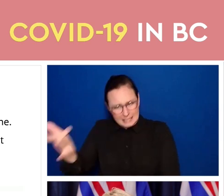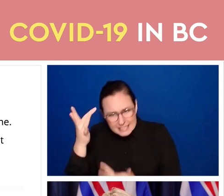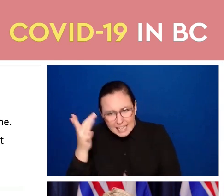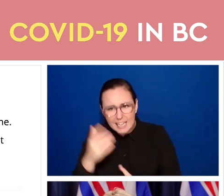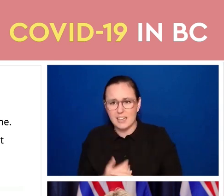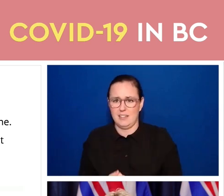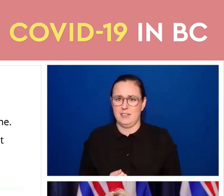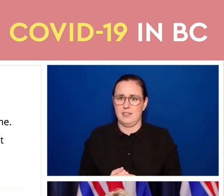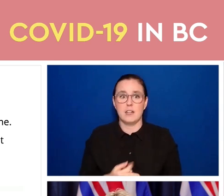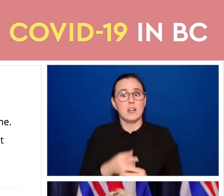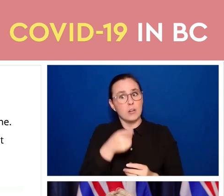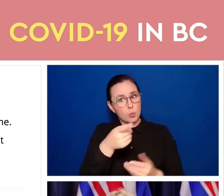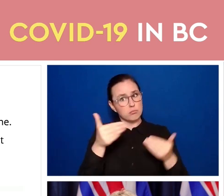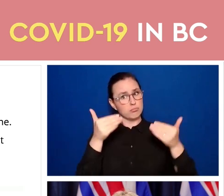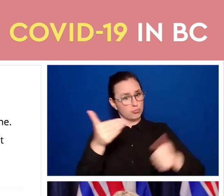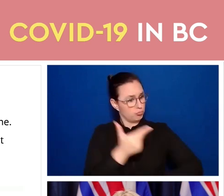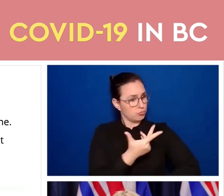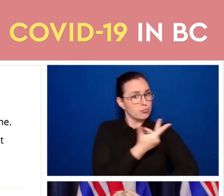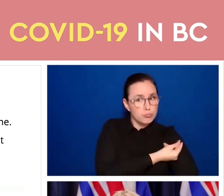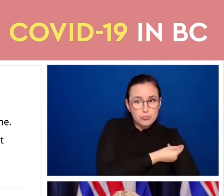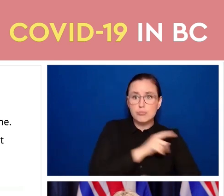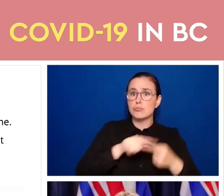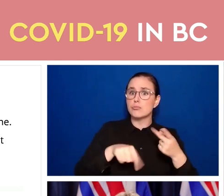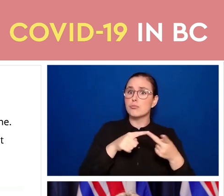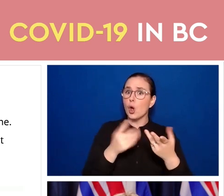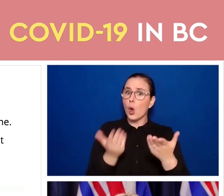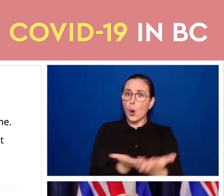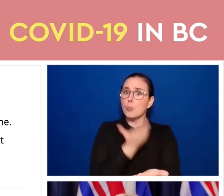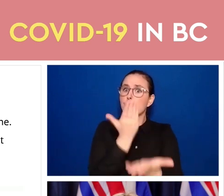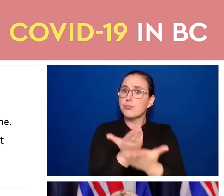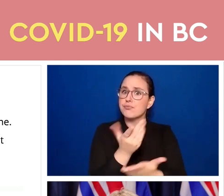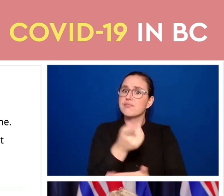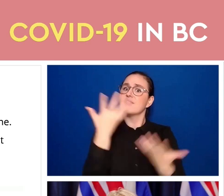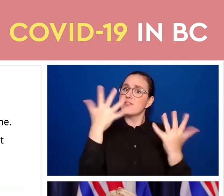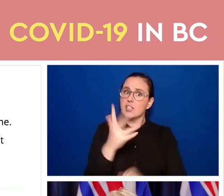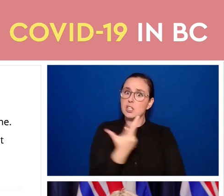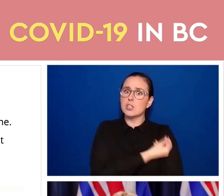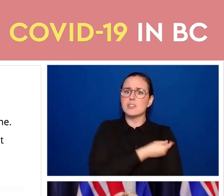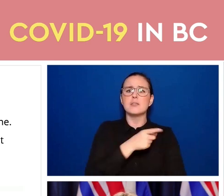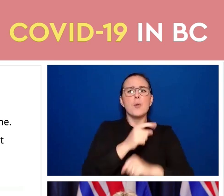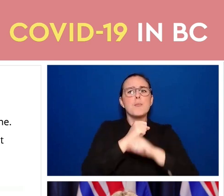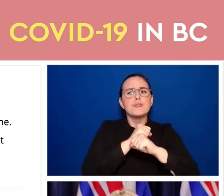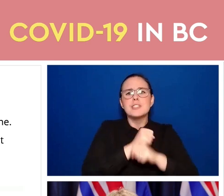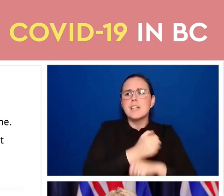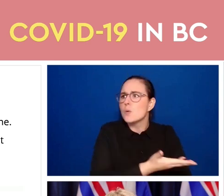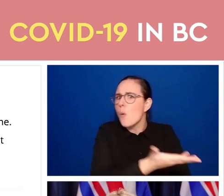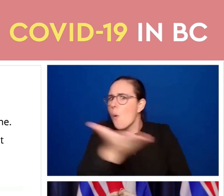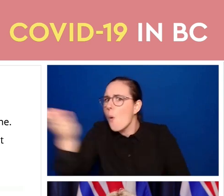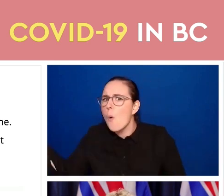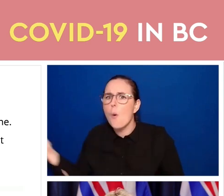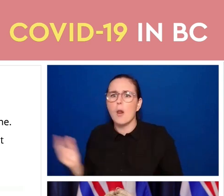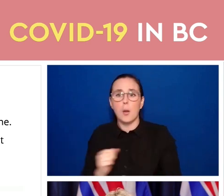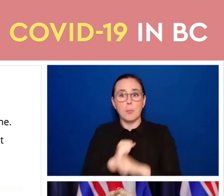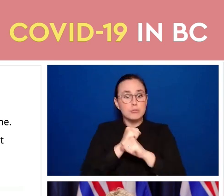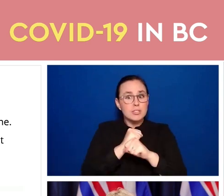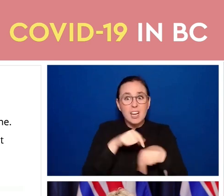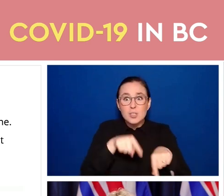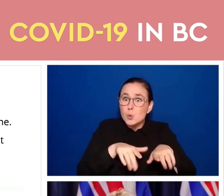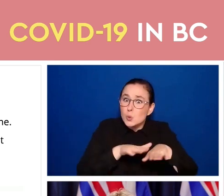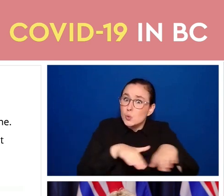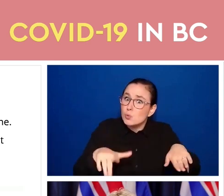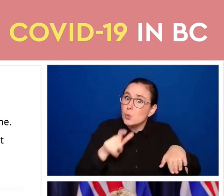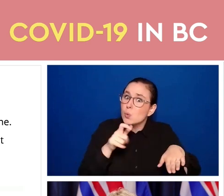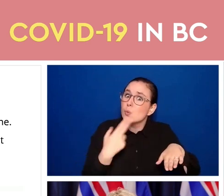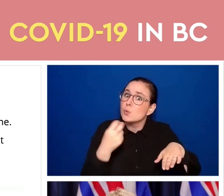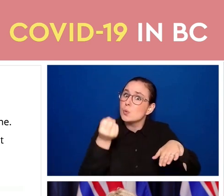help protect all of us. It protects those people who are not yet old enough to be immunized, our children, so that they can have a normal